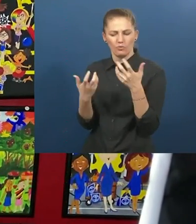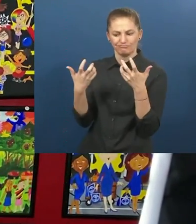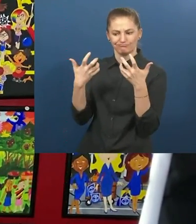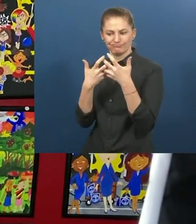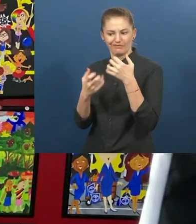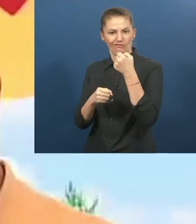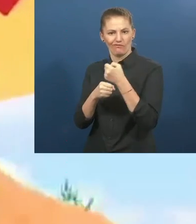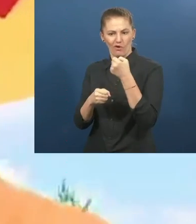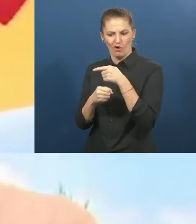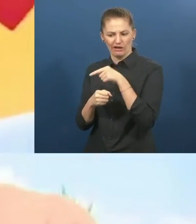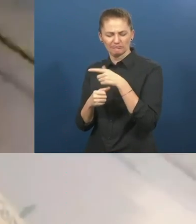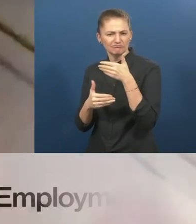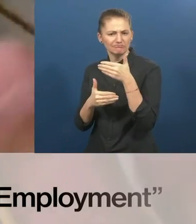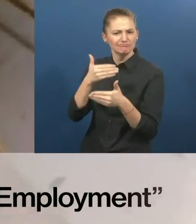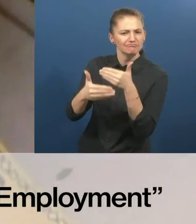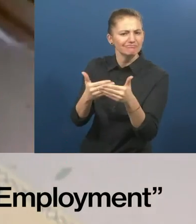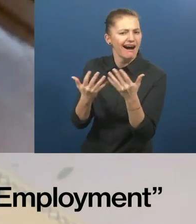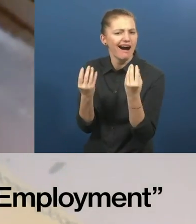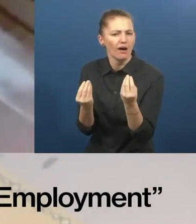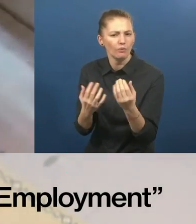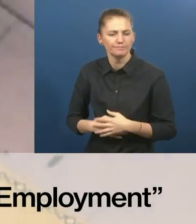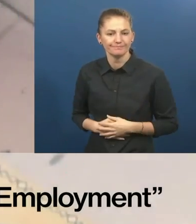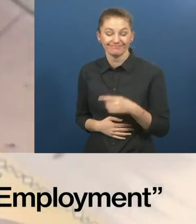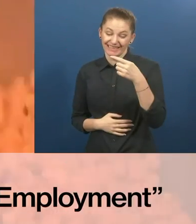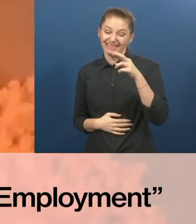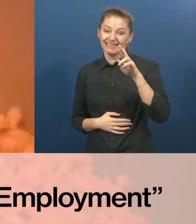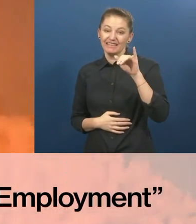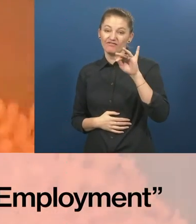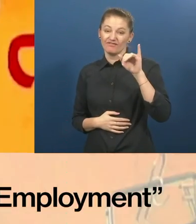characters. How does customized employment work?